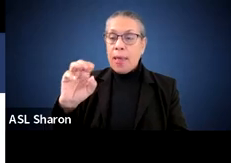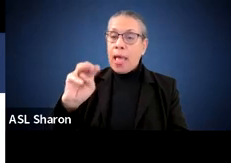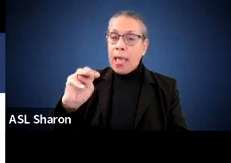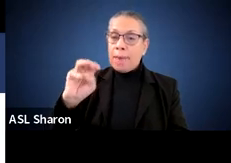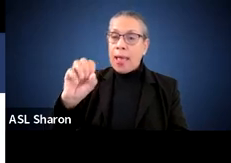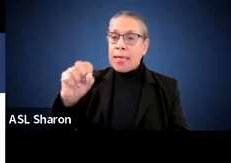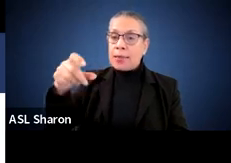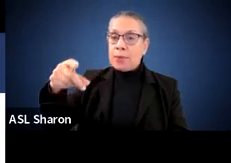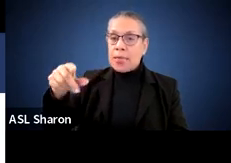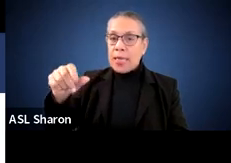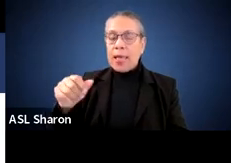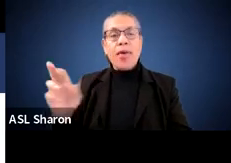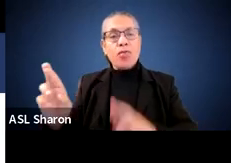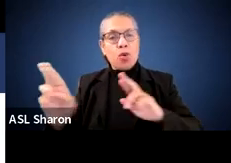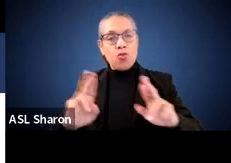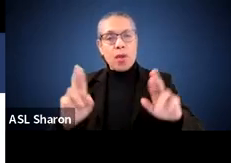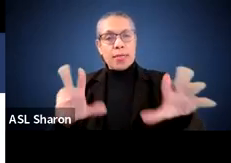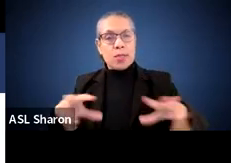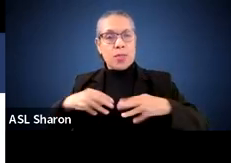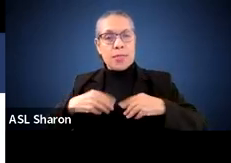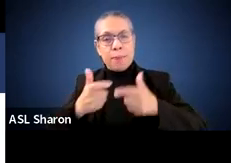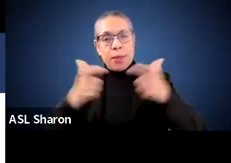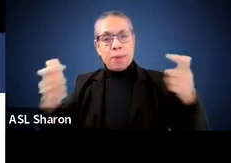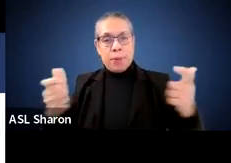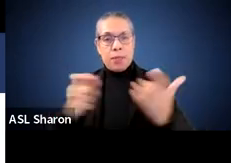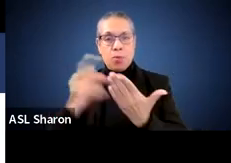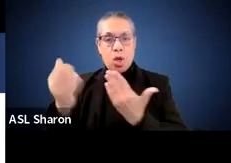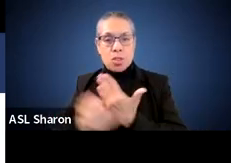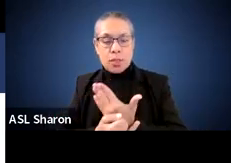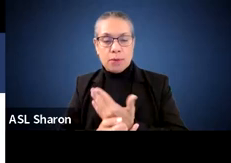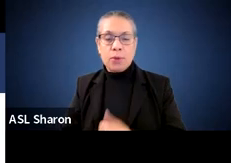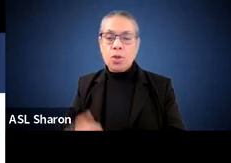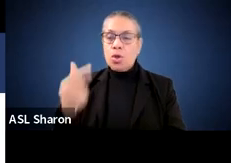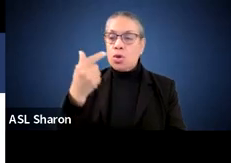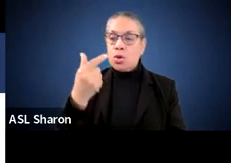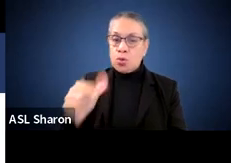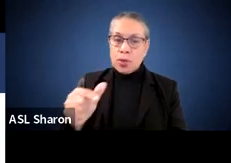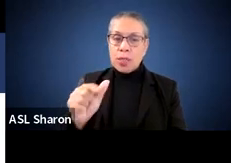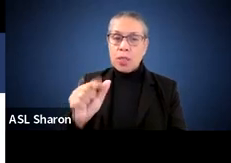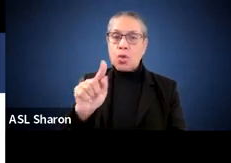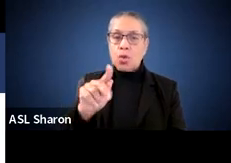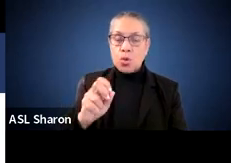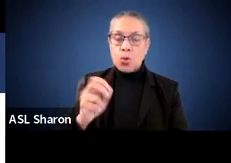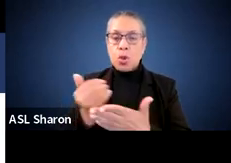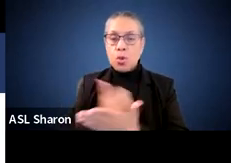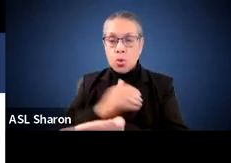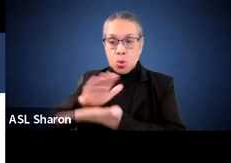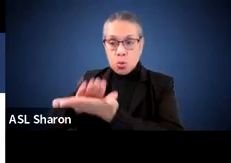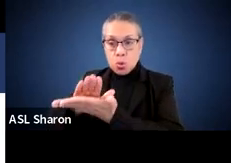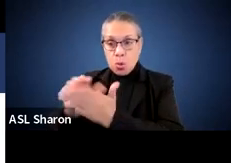to take on a large project. These action items include agreeing to the enrollment of a newly constructed school,